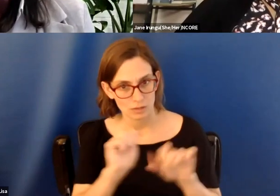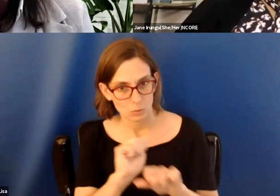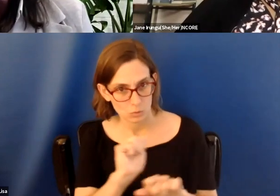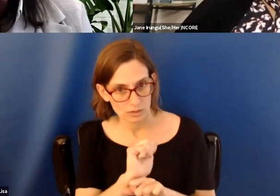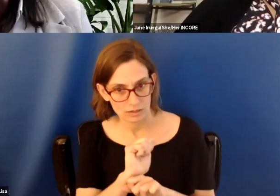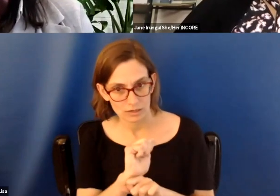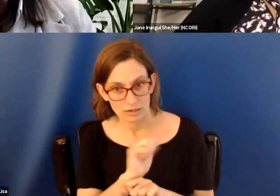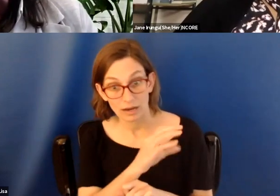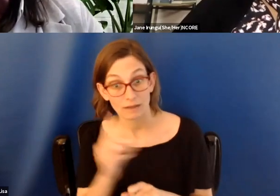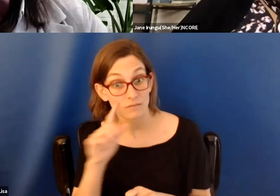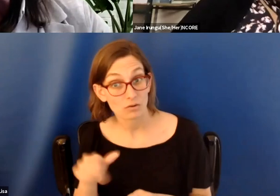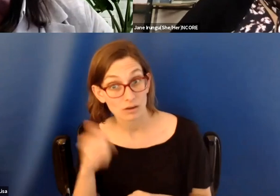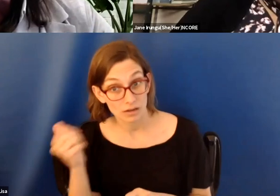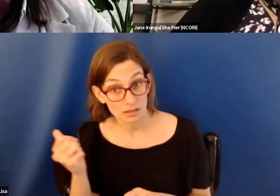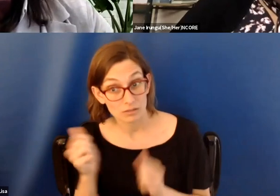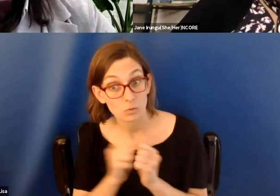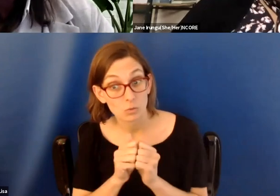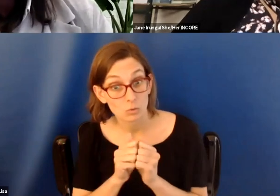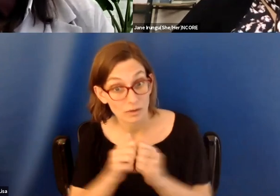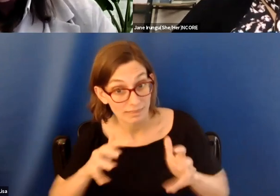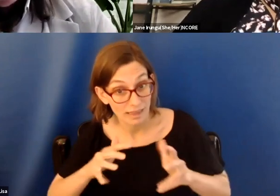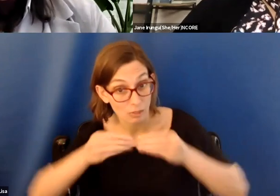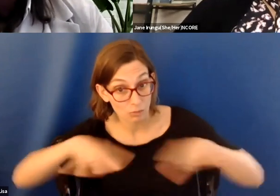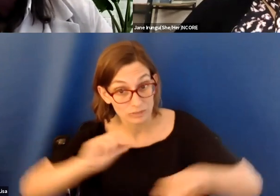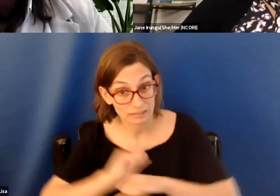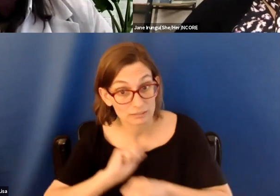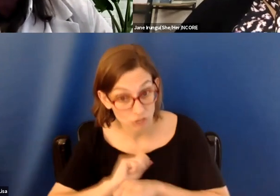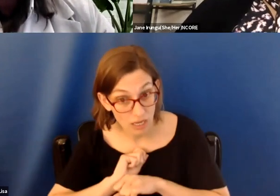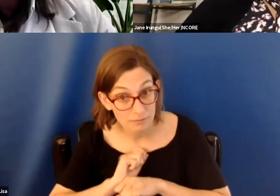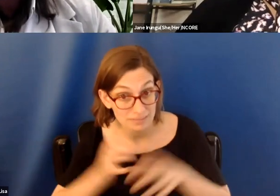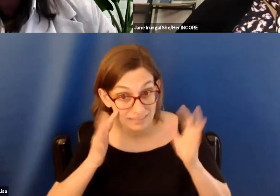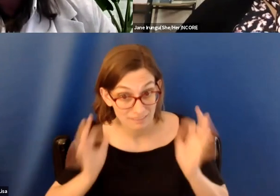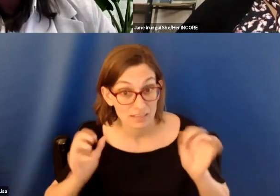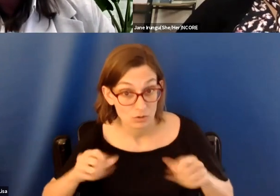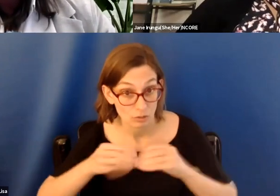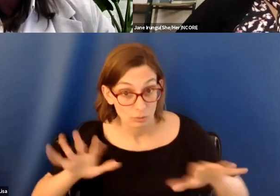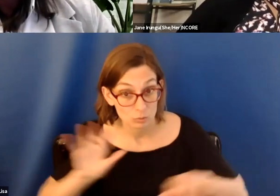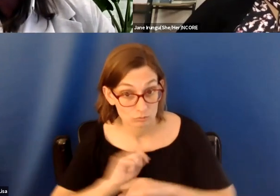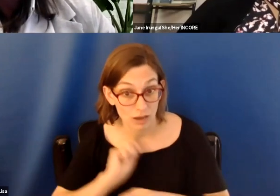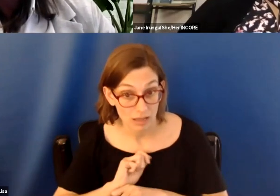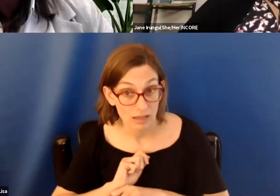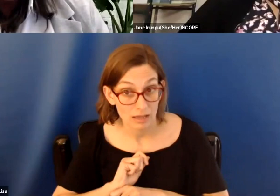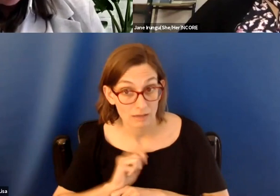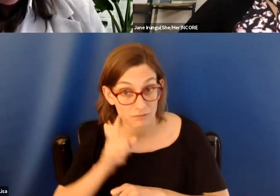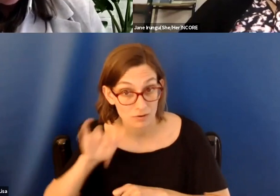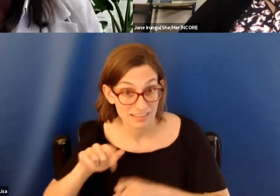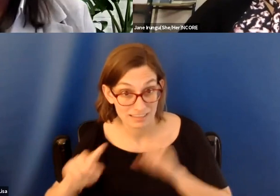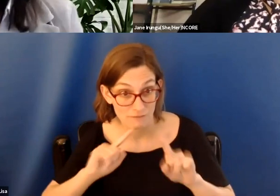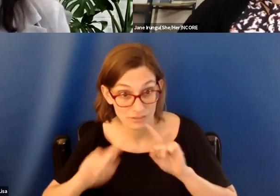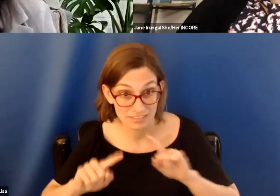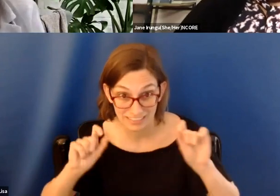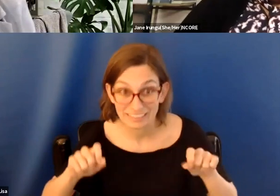for others without losing their jobs? Because you know, you could definitely lose your job just for this conversation.